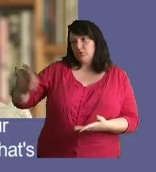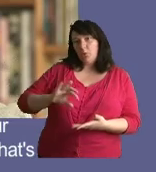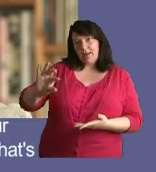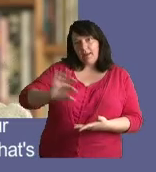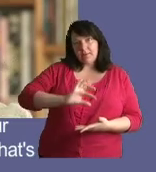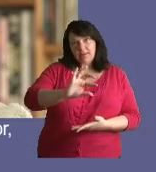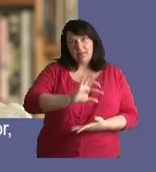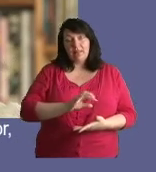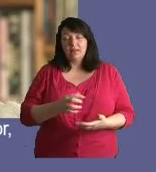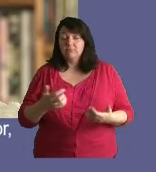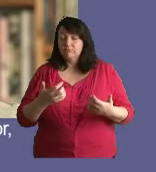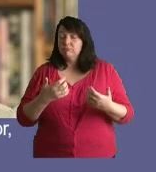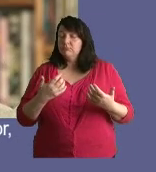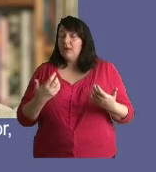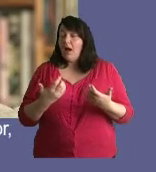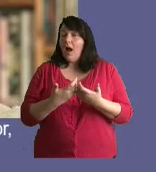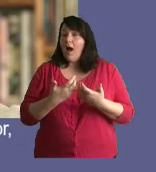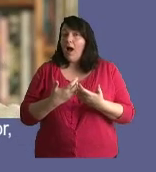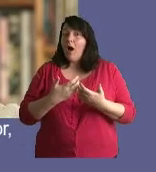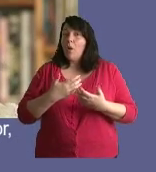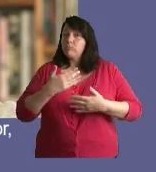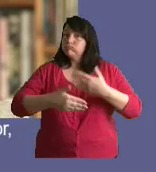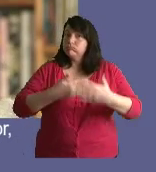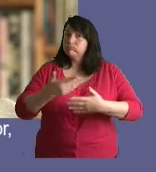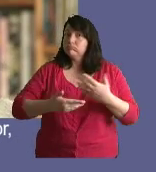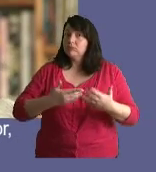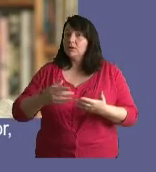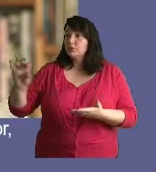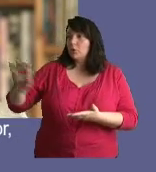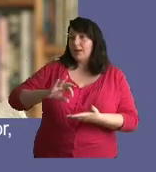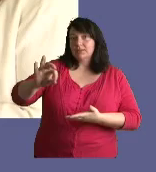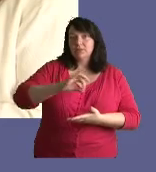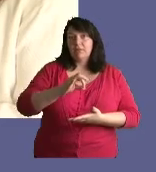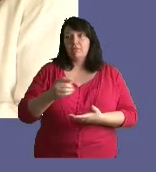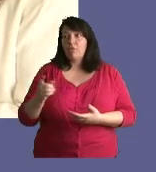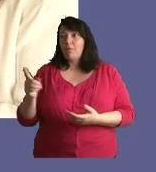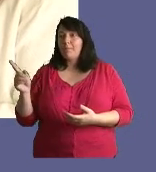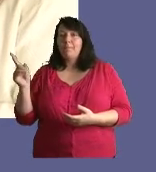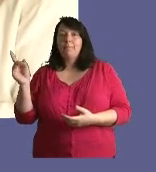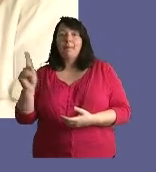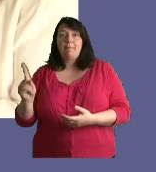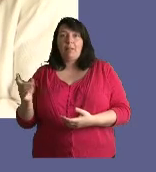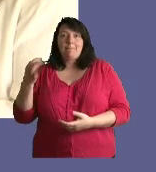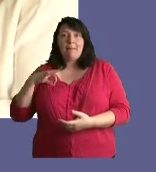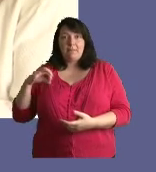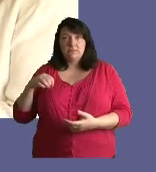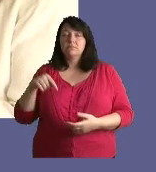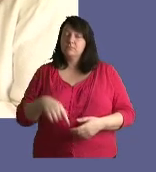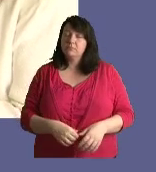and actually that's how the whole research project was paid for by donations from our members